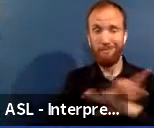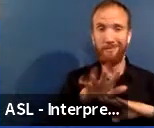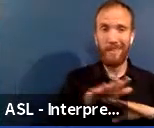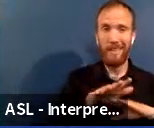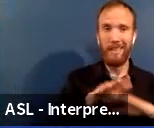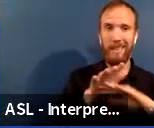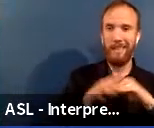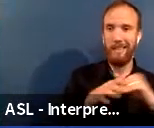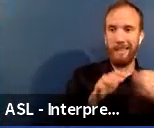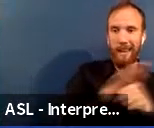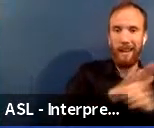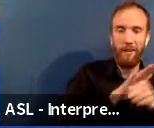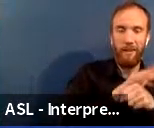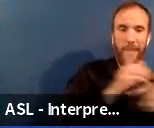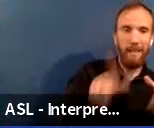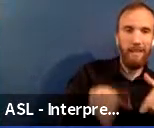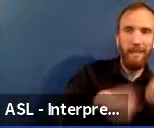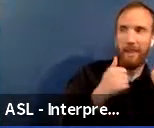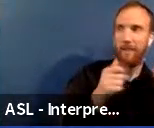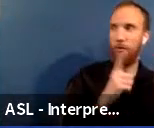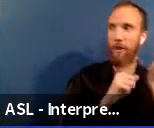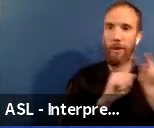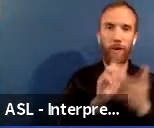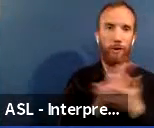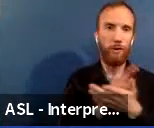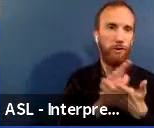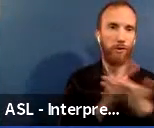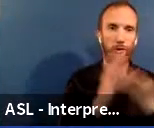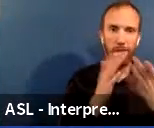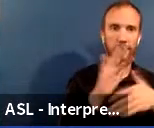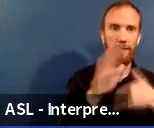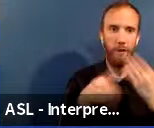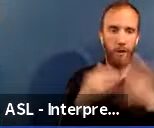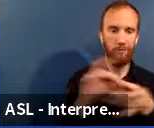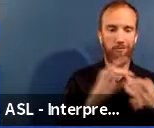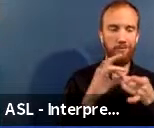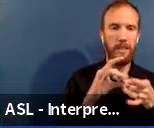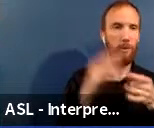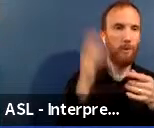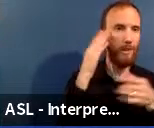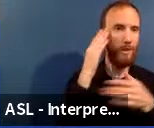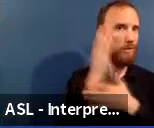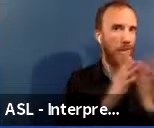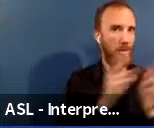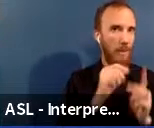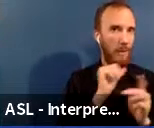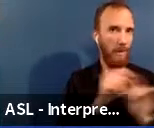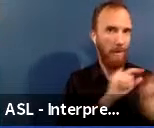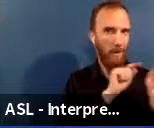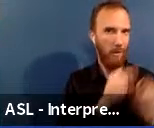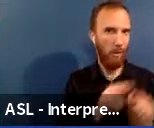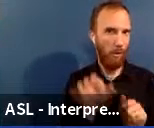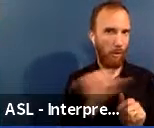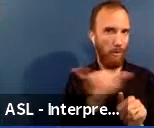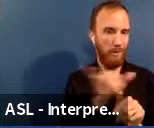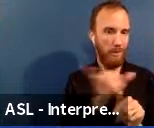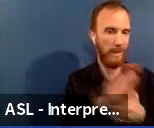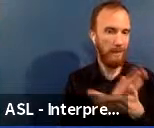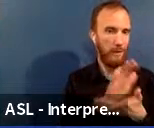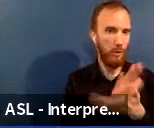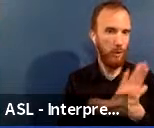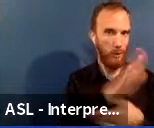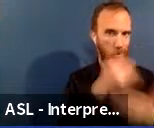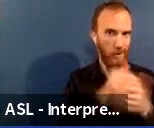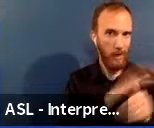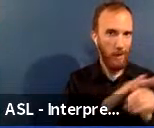community where they live. We know that not every CPS student goes to the neighborhood school. Right. So we want to make sure that we're acknowledging all of these different systems.